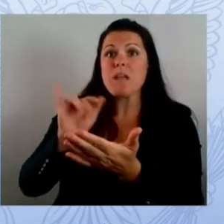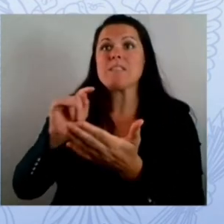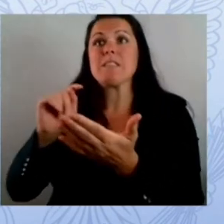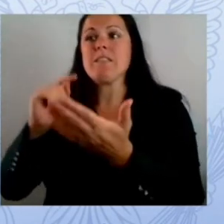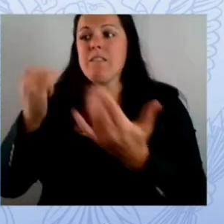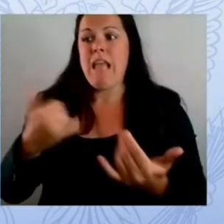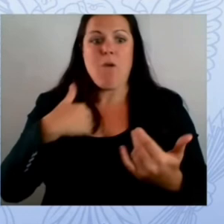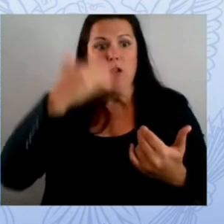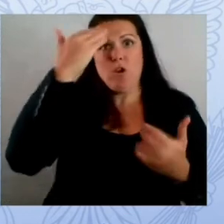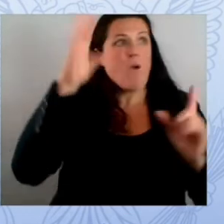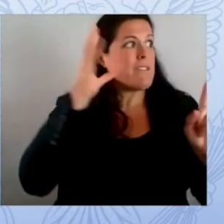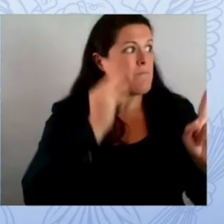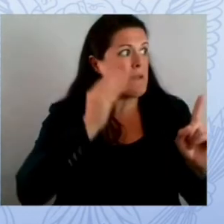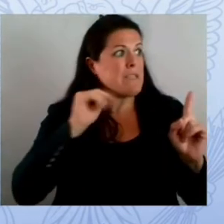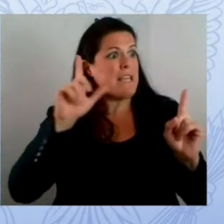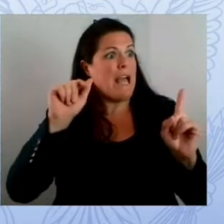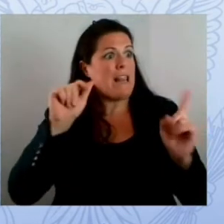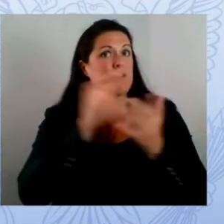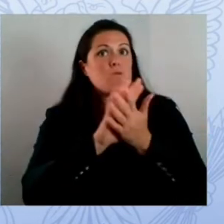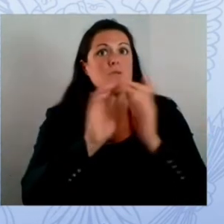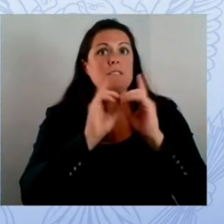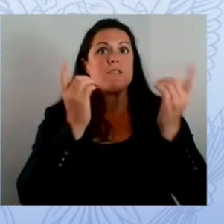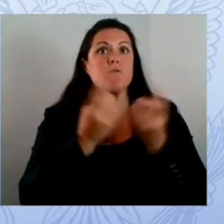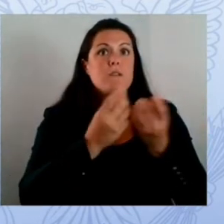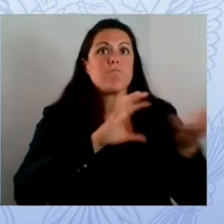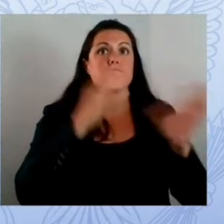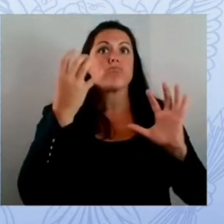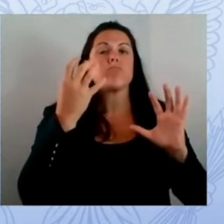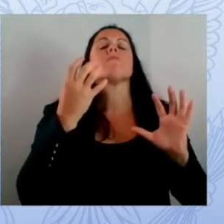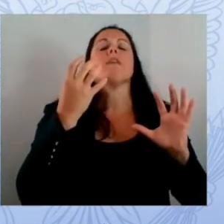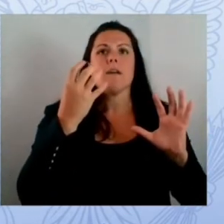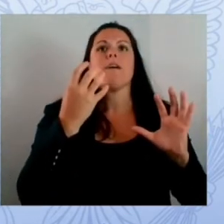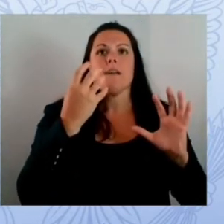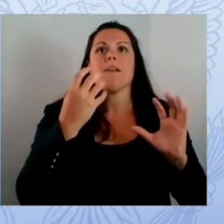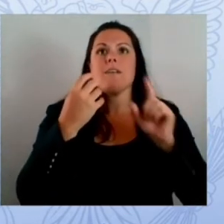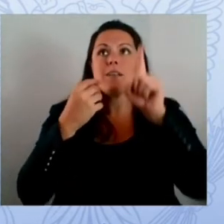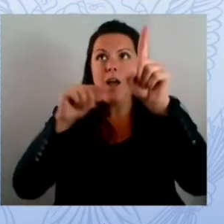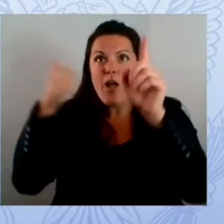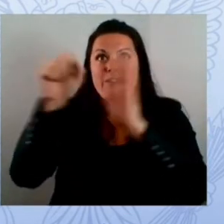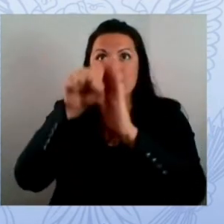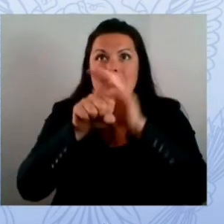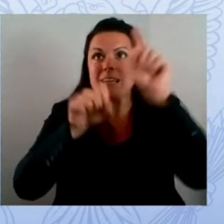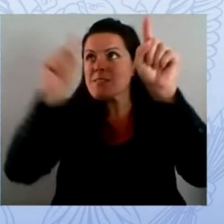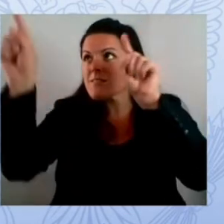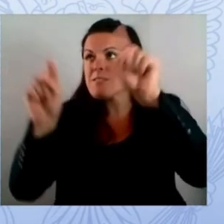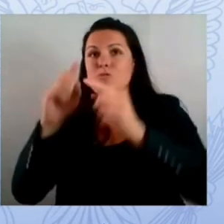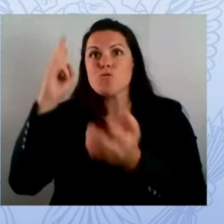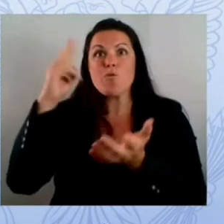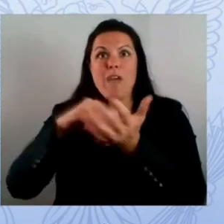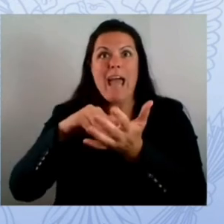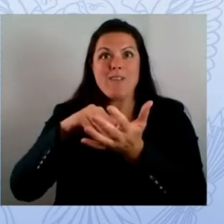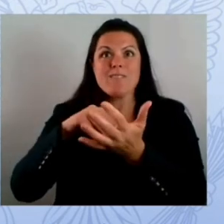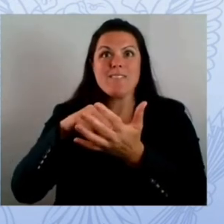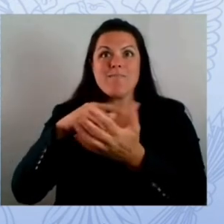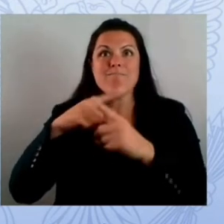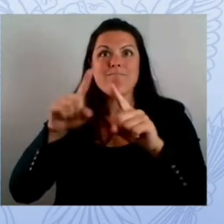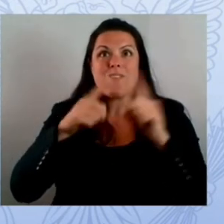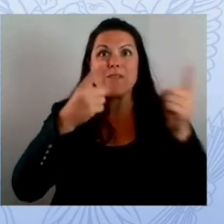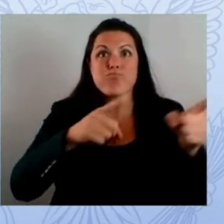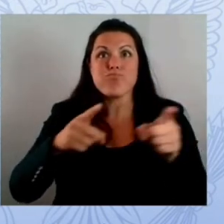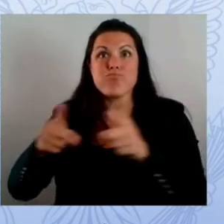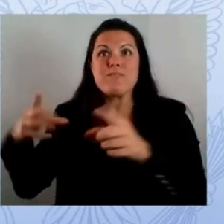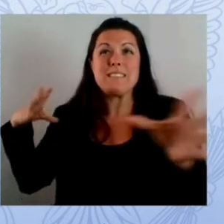something like this happens it will have little widespread or lasting impact and it can be addressed expediently with the knowledge base that we have